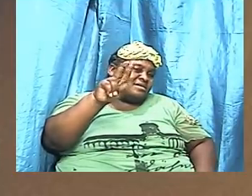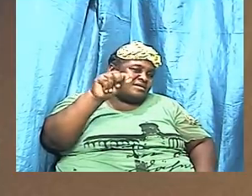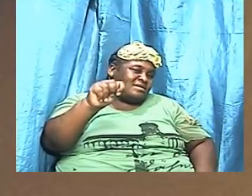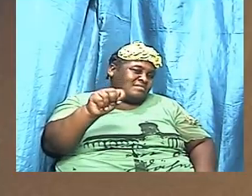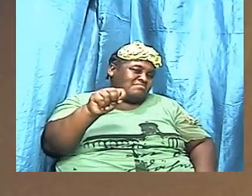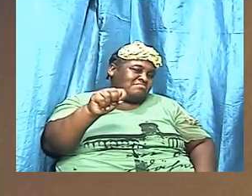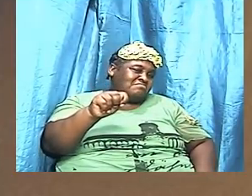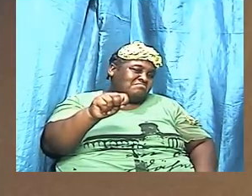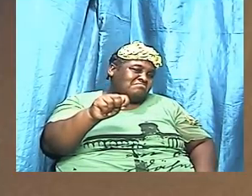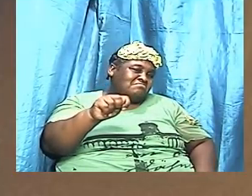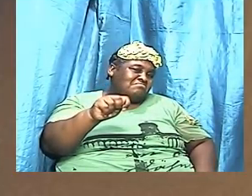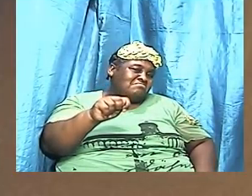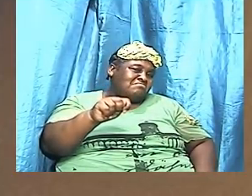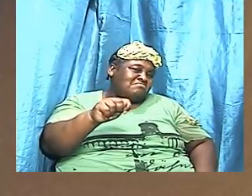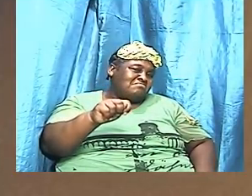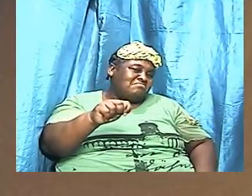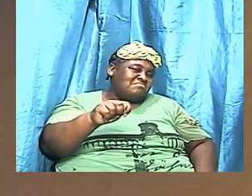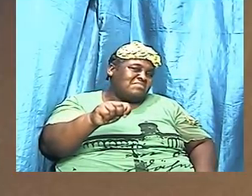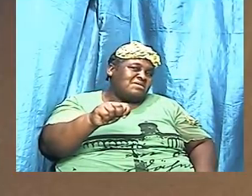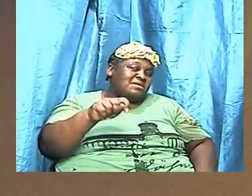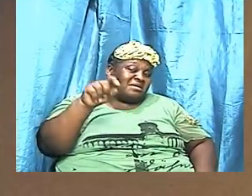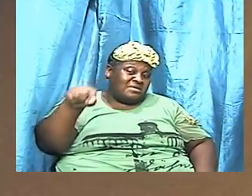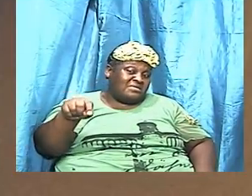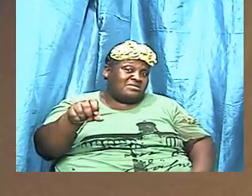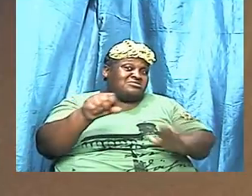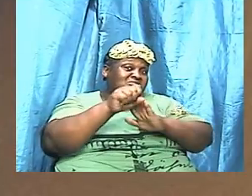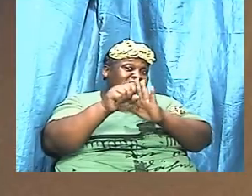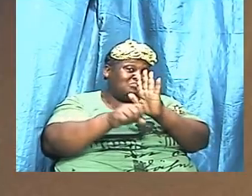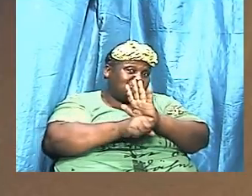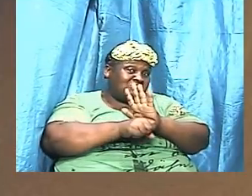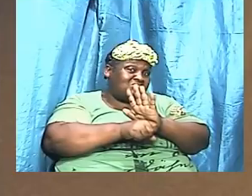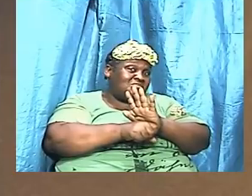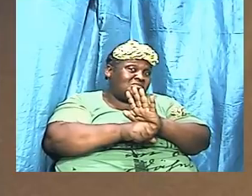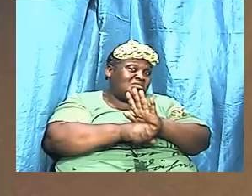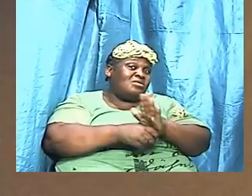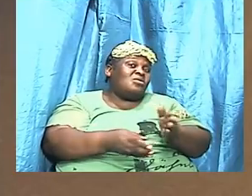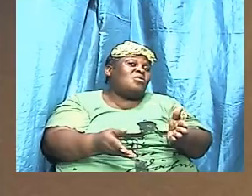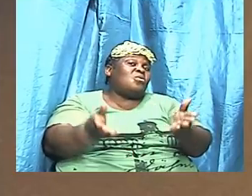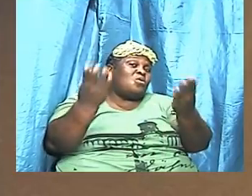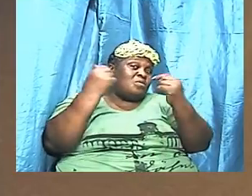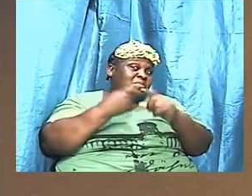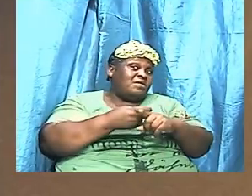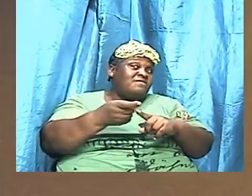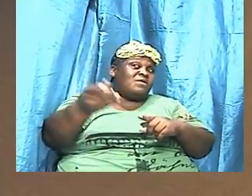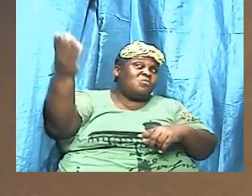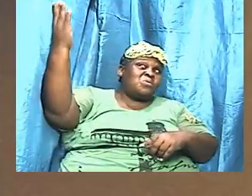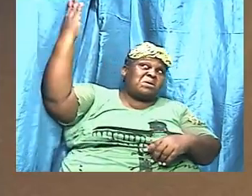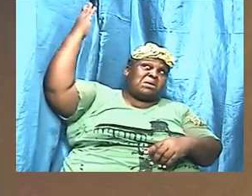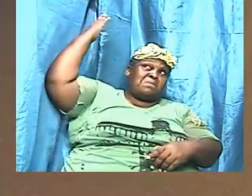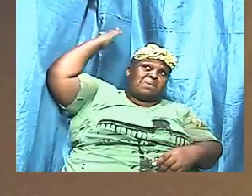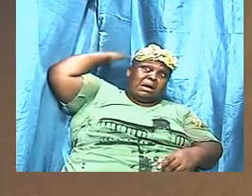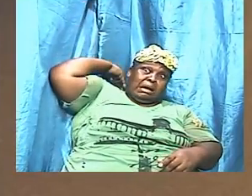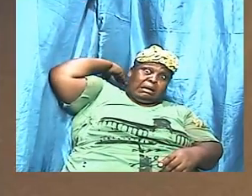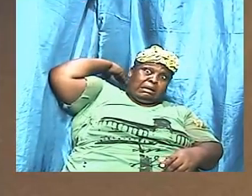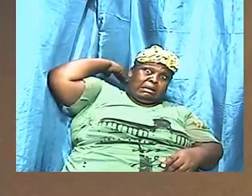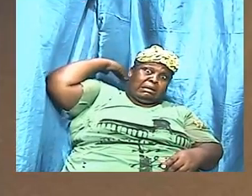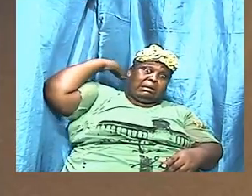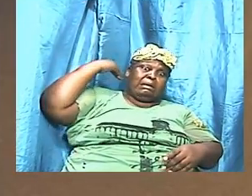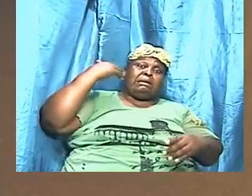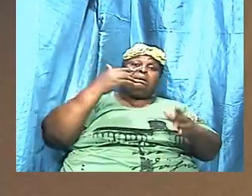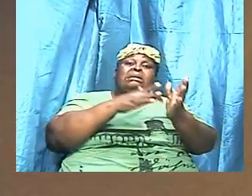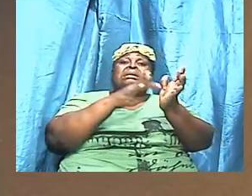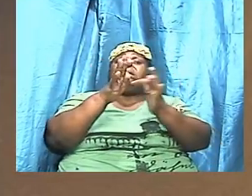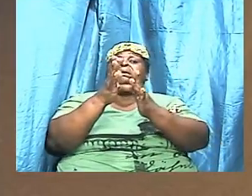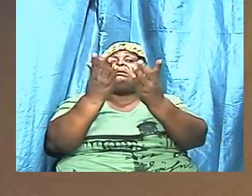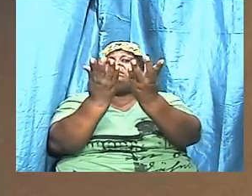this is a scripture coming way back from the book of Deuteronomy